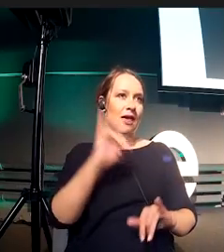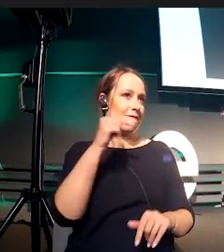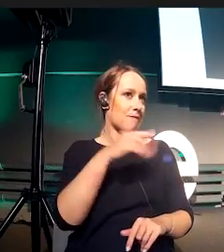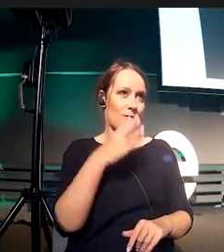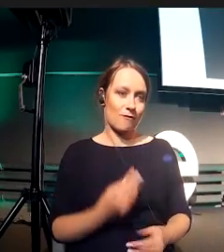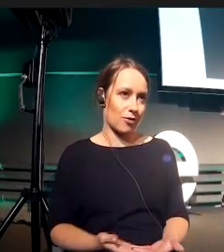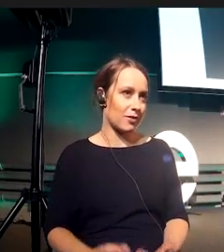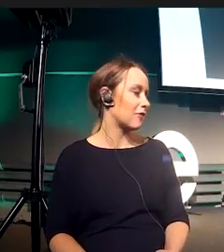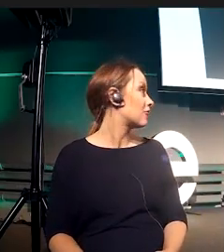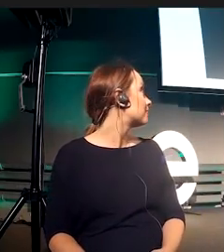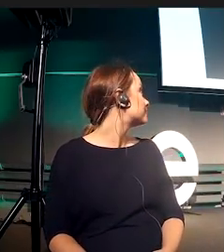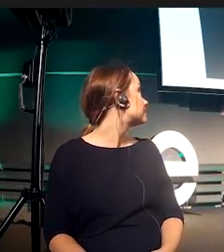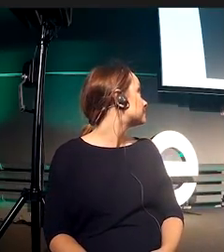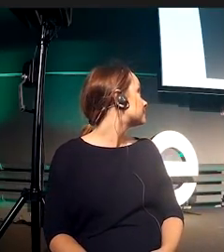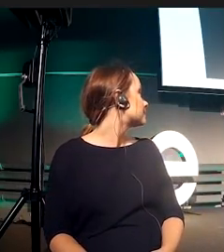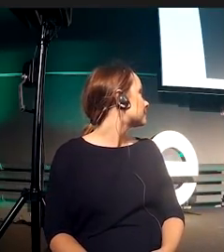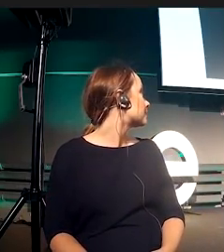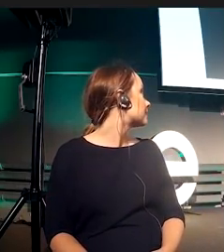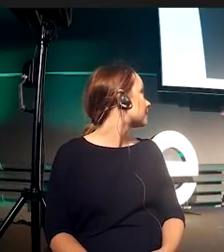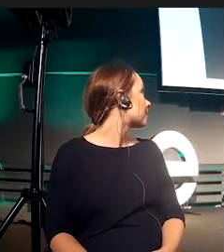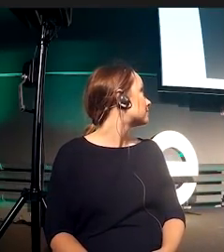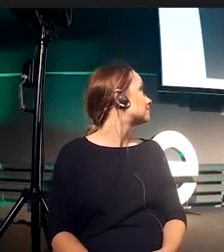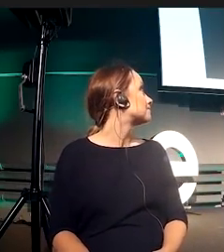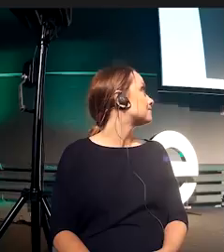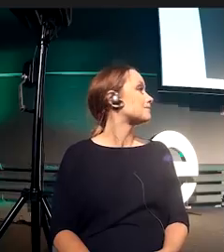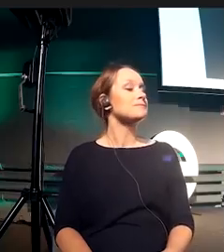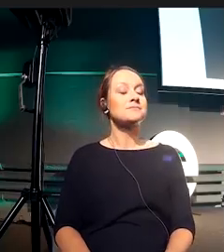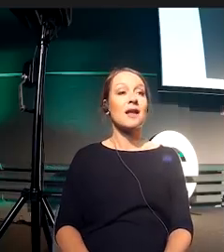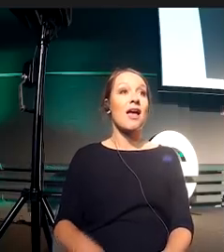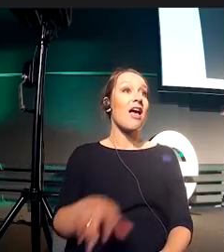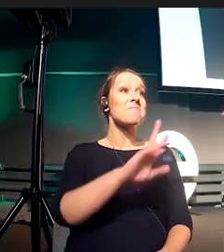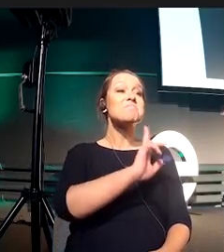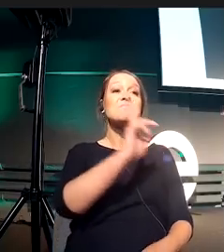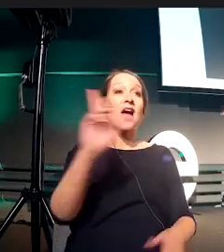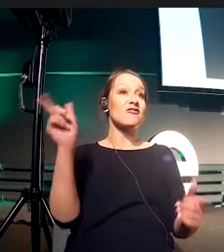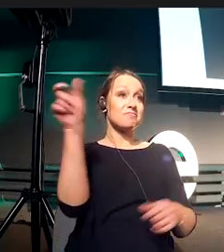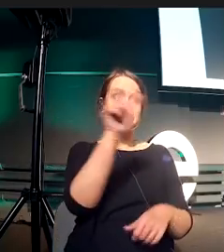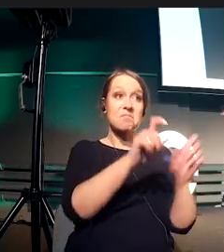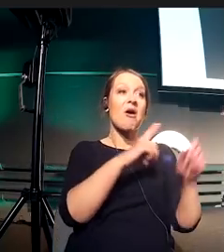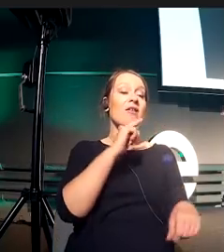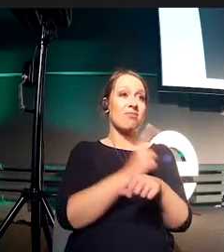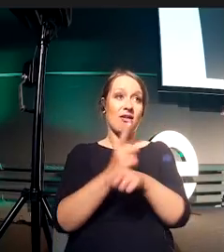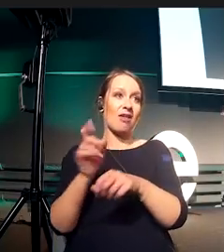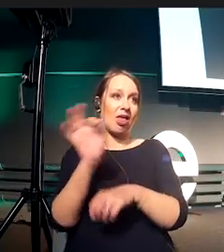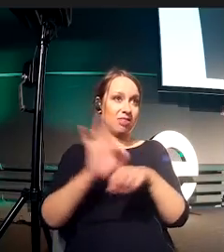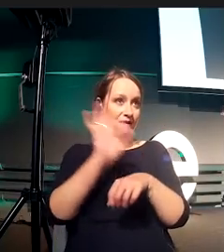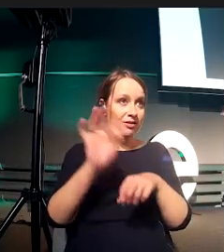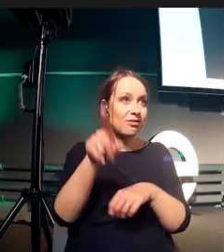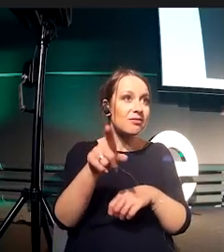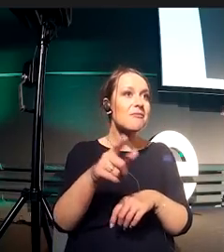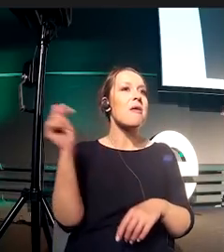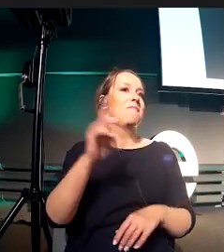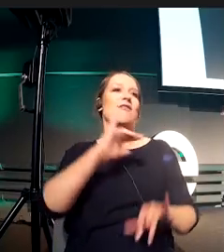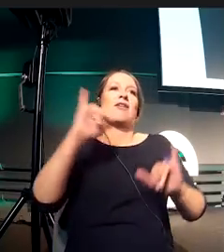Every one of these design decisions here was made with this tool as you see it over here. So you have